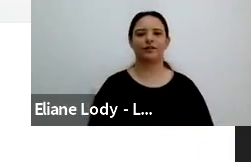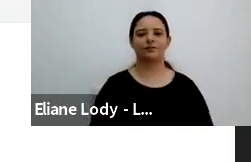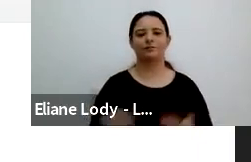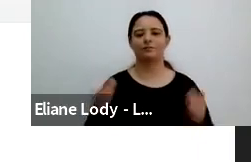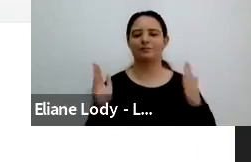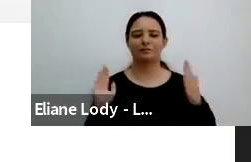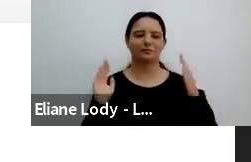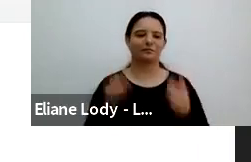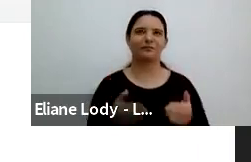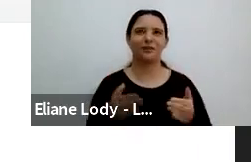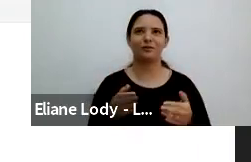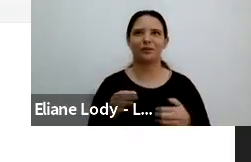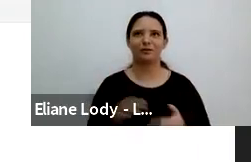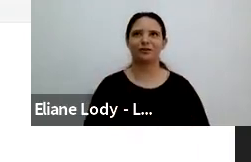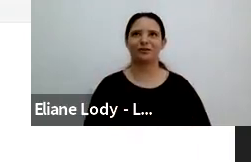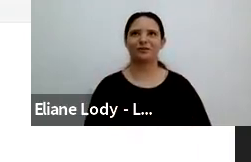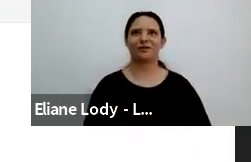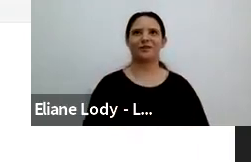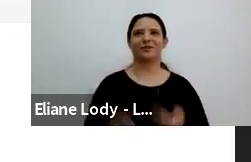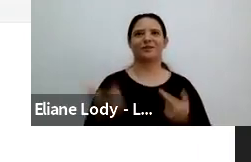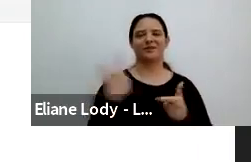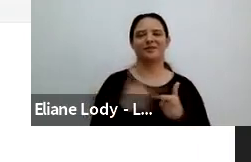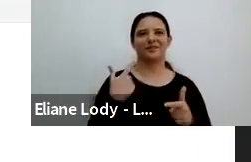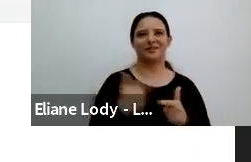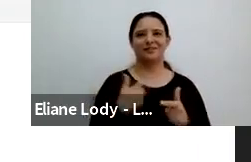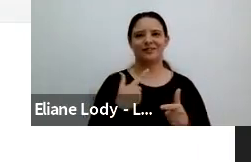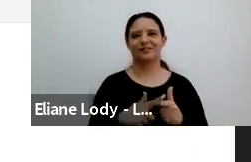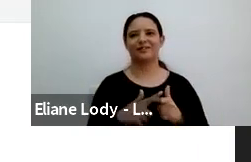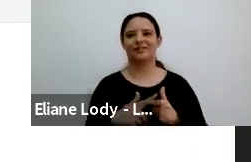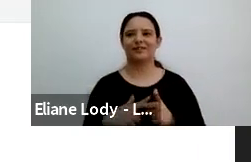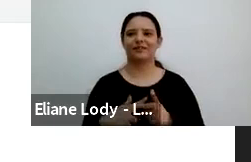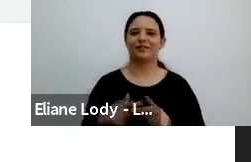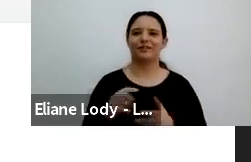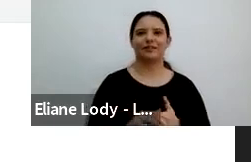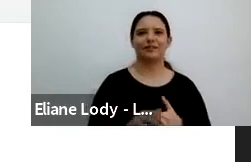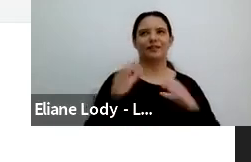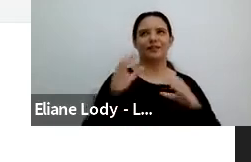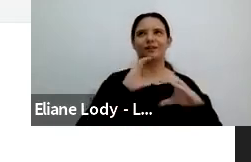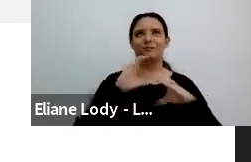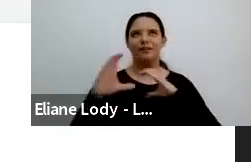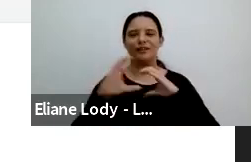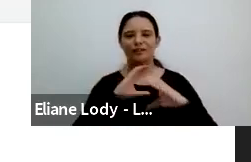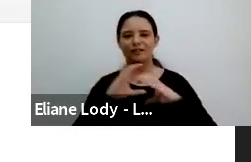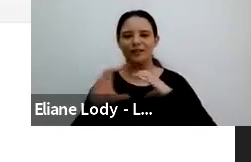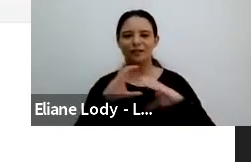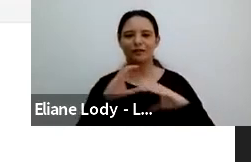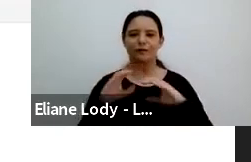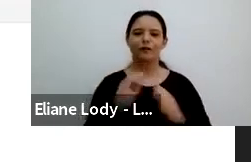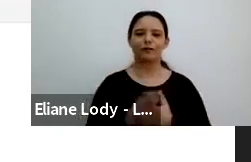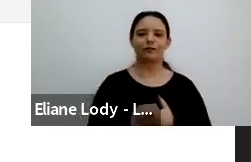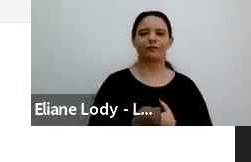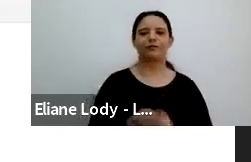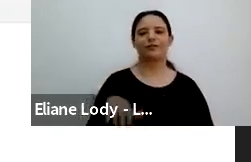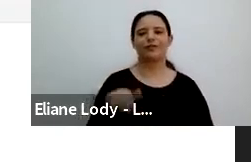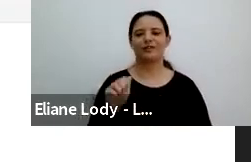cognitive communication disorders, particularly aphasia and to a lesser extent amnesia, and their routine interlocutors.